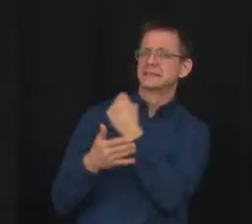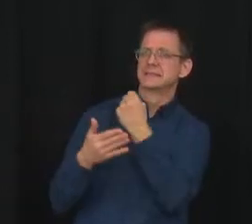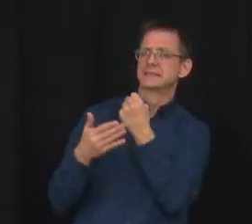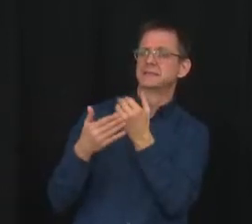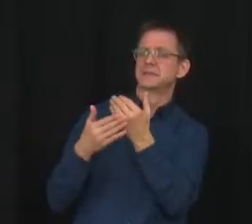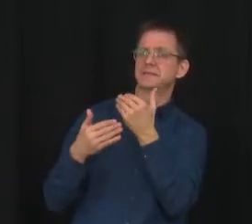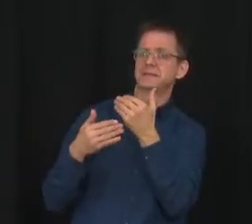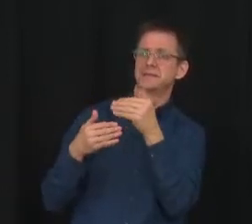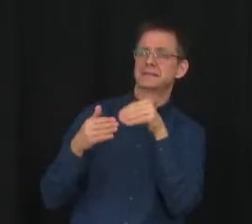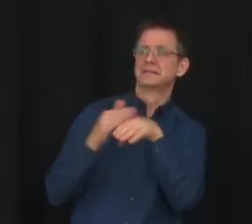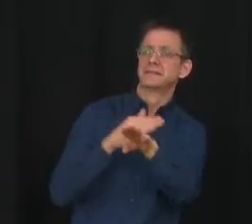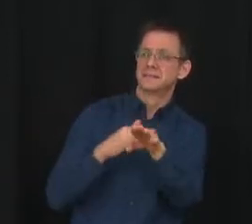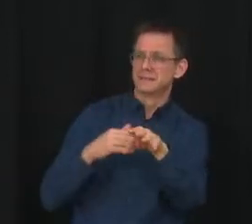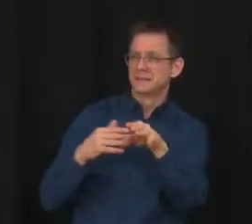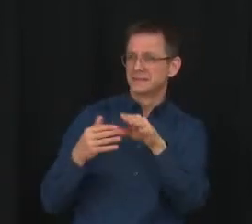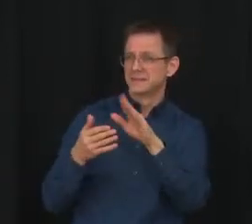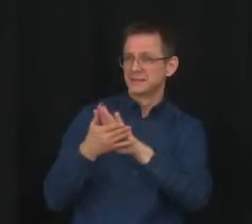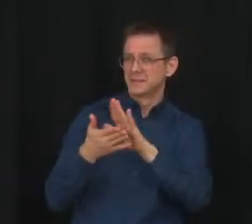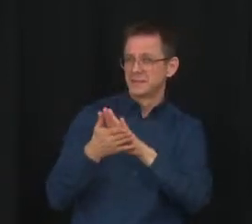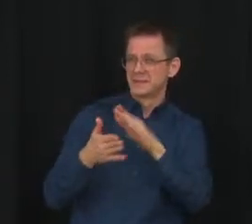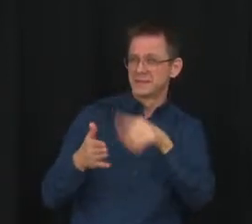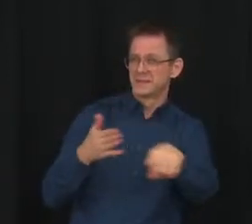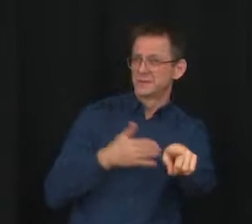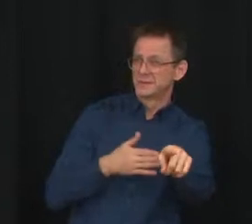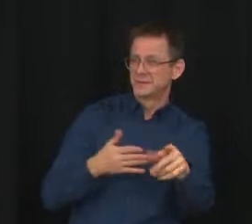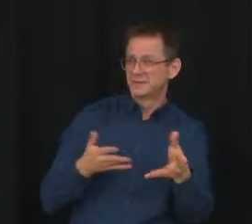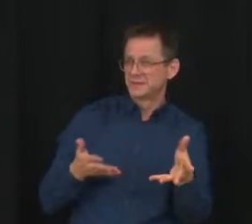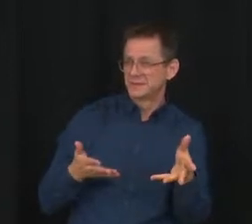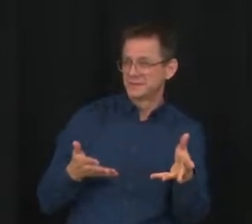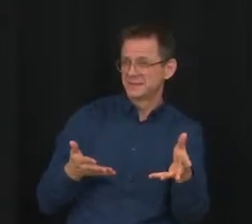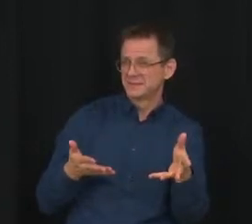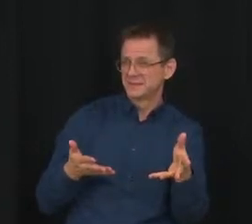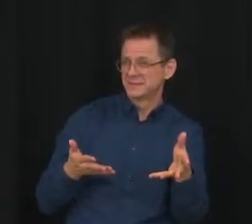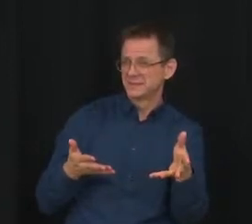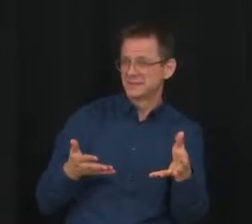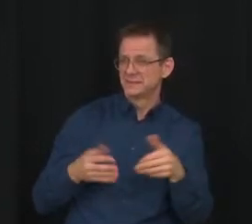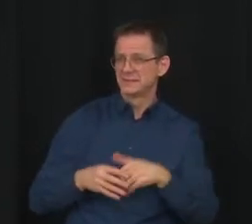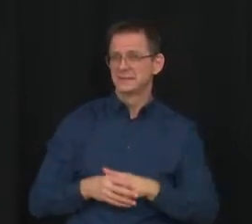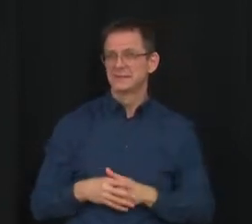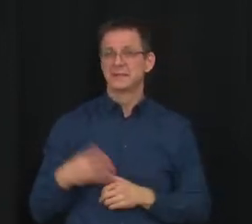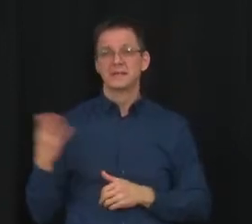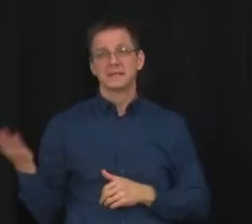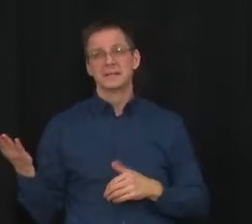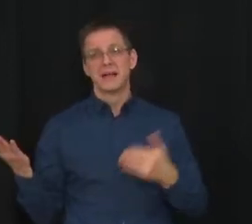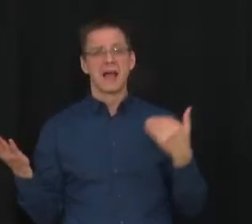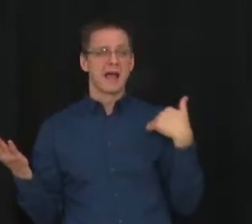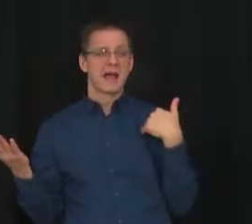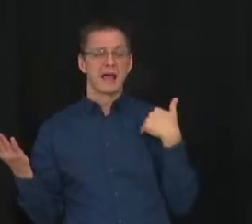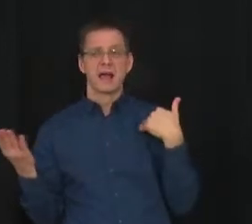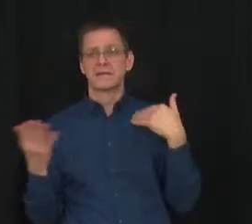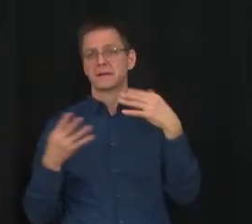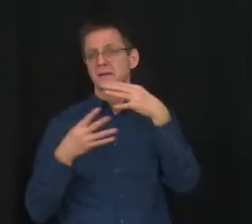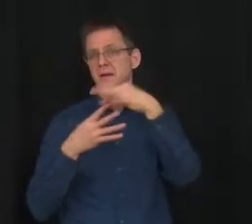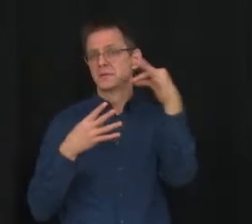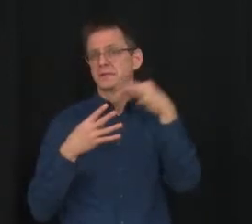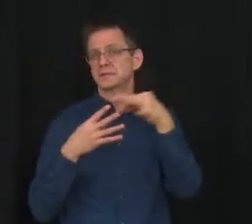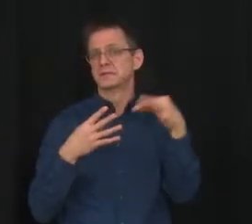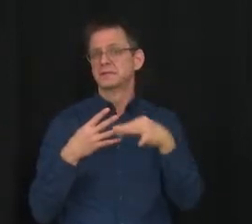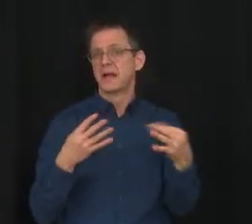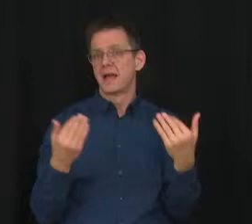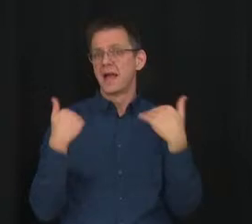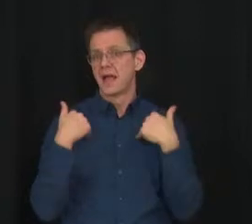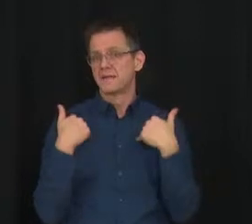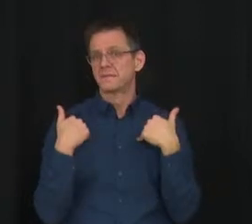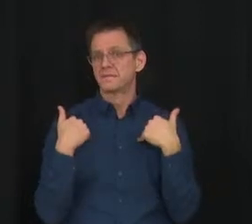There's always options. Looking at, again, universal online learning versus universal in-person learning. We know